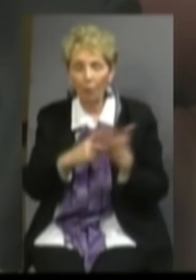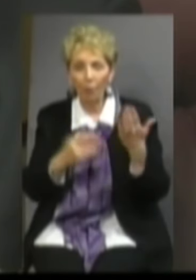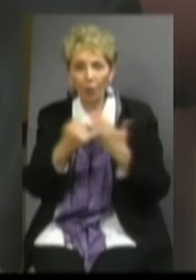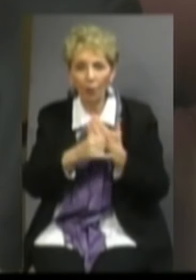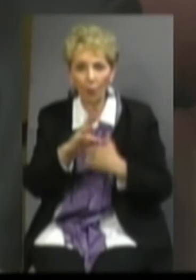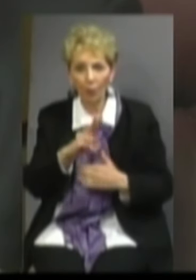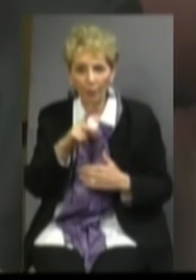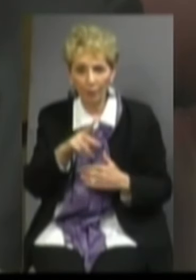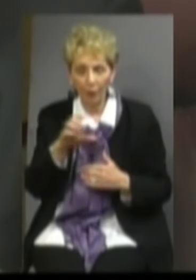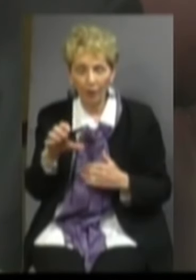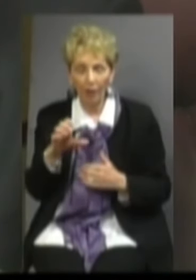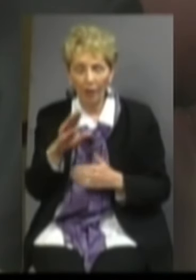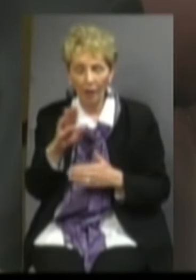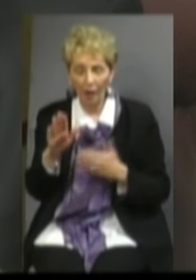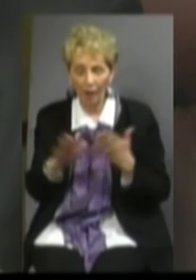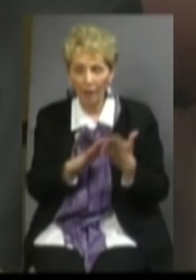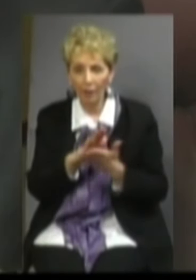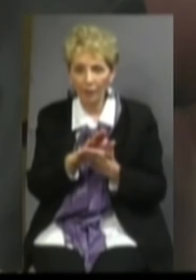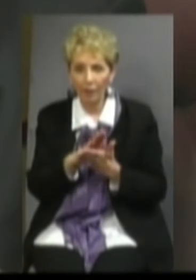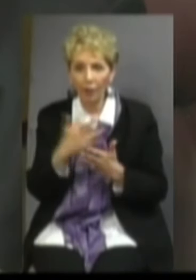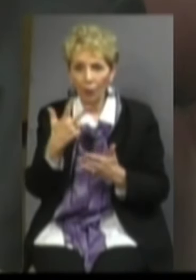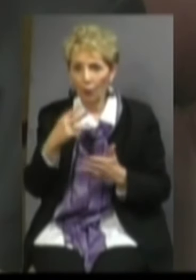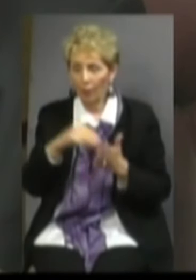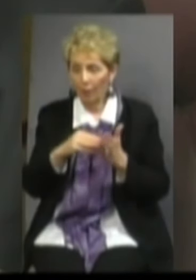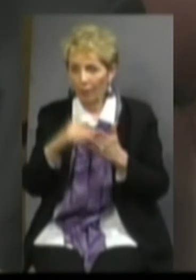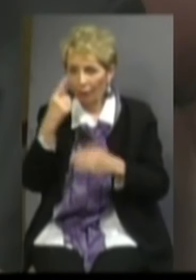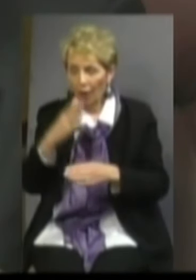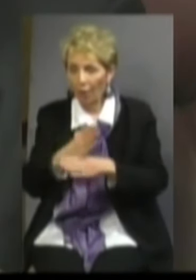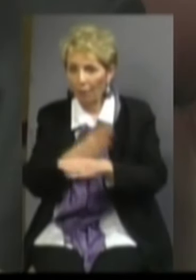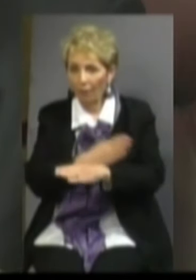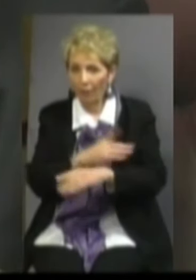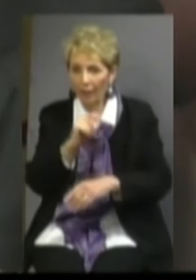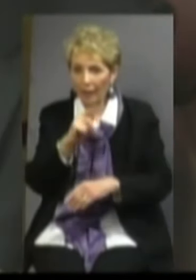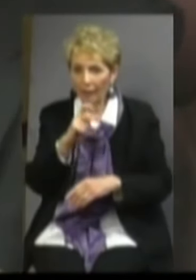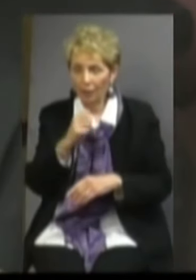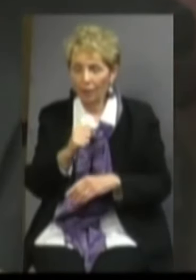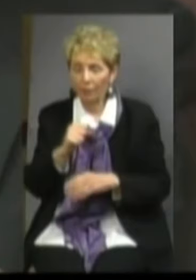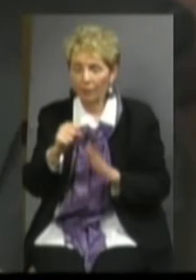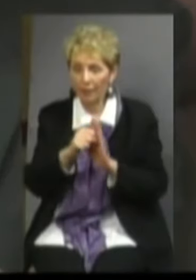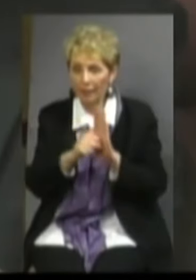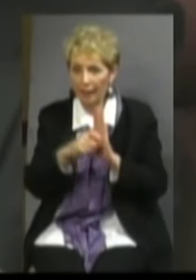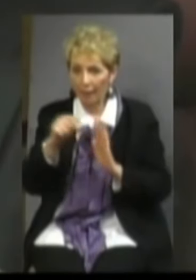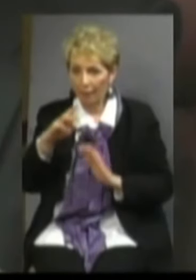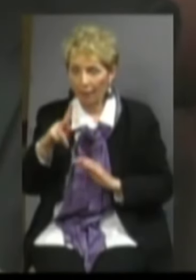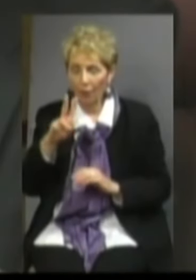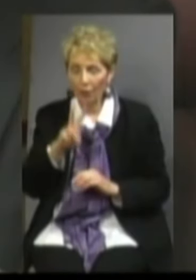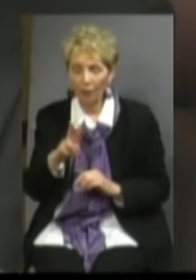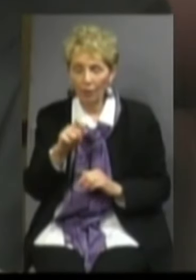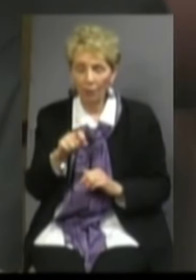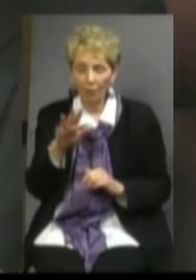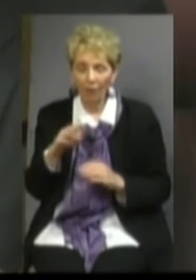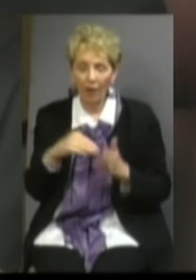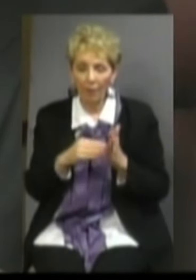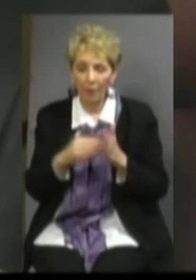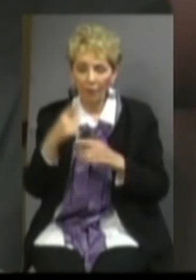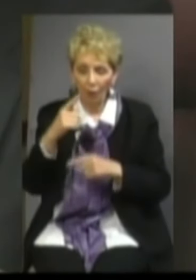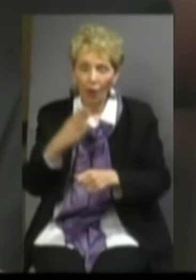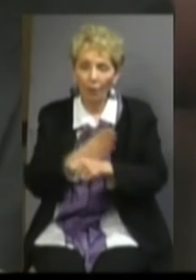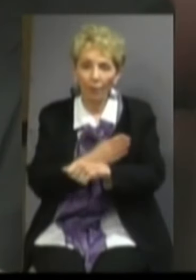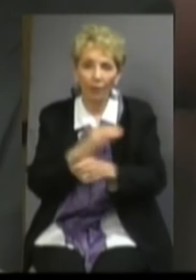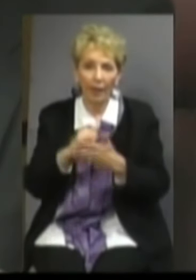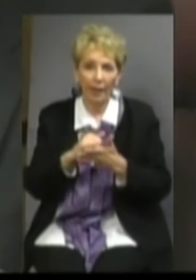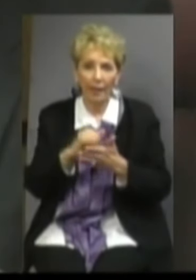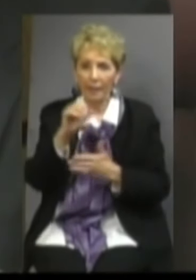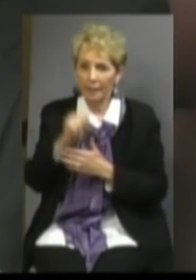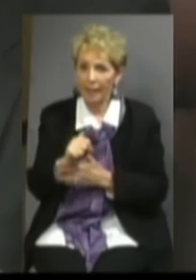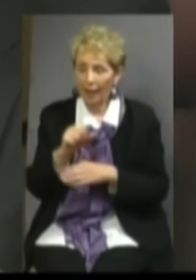Western Piedmont Community College, $3 million for improvements at Lake James State Park, and $2.25 million for improvements at South